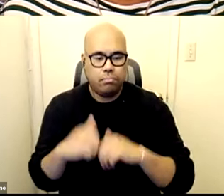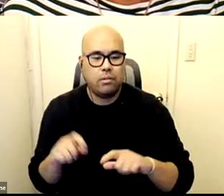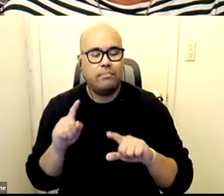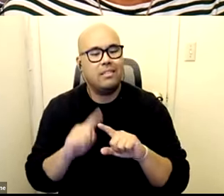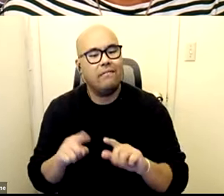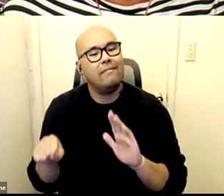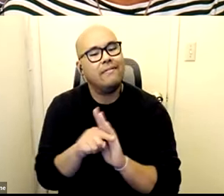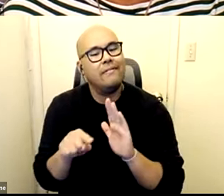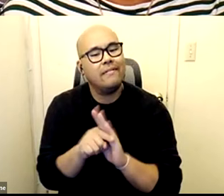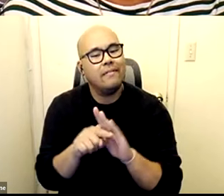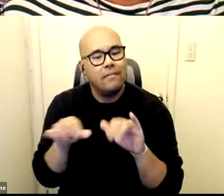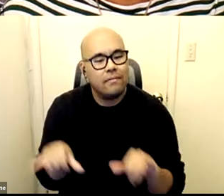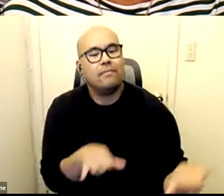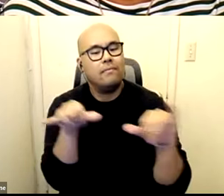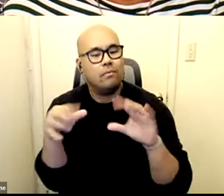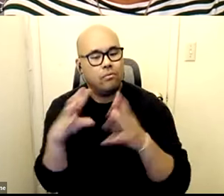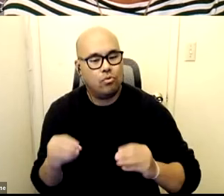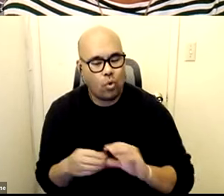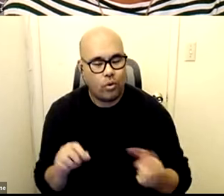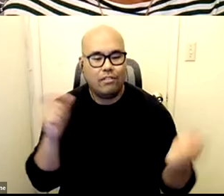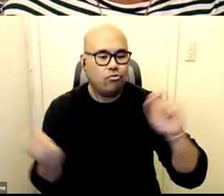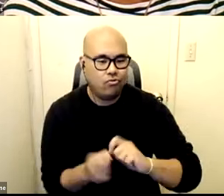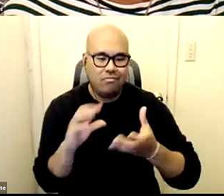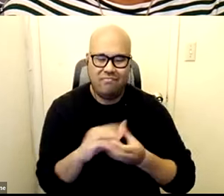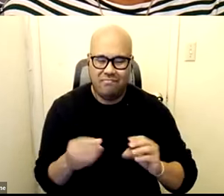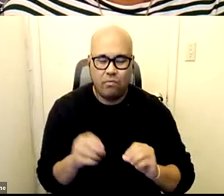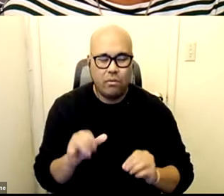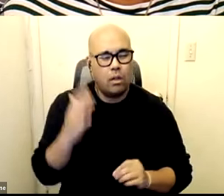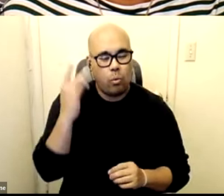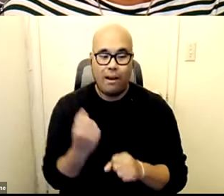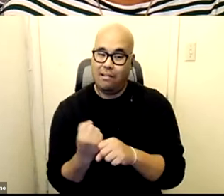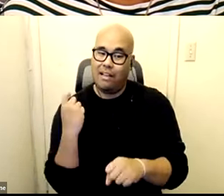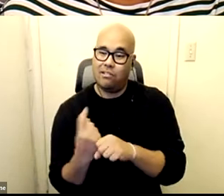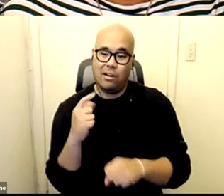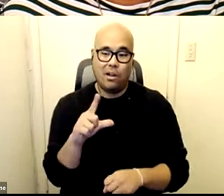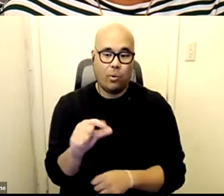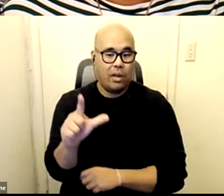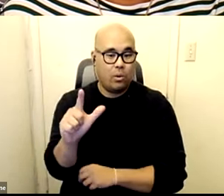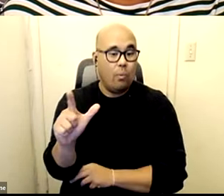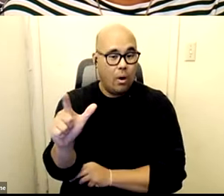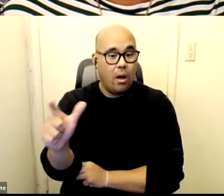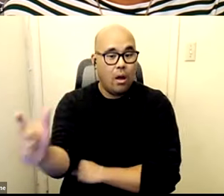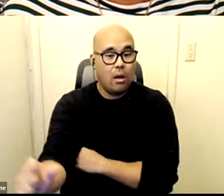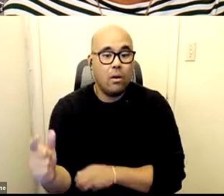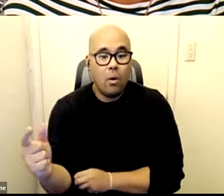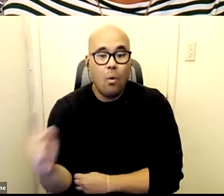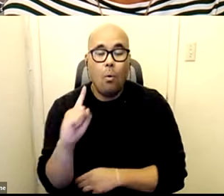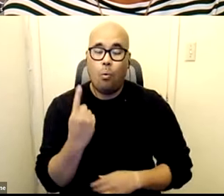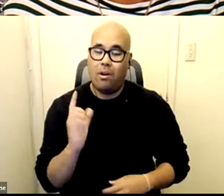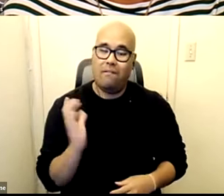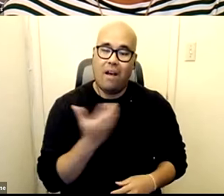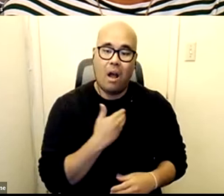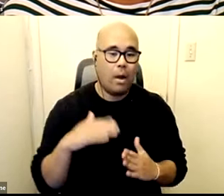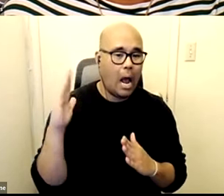narratives and i think because of that that was one of the reasons why last year 2021 we had one of our greatest